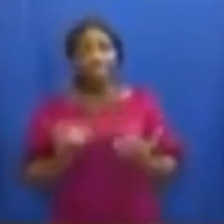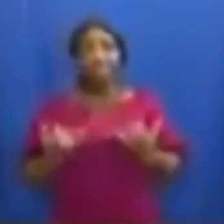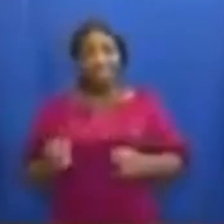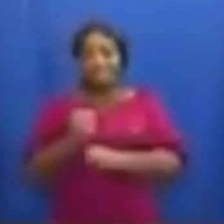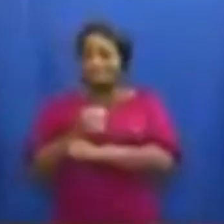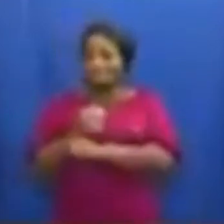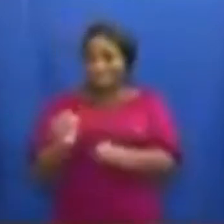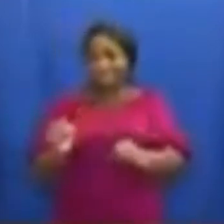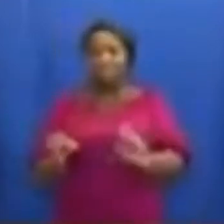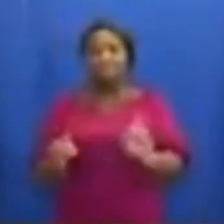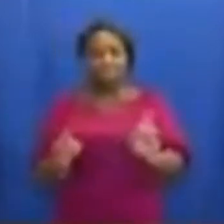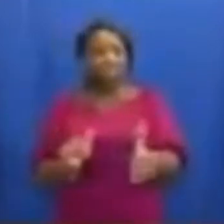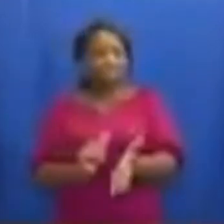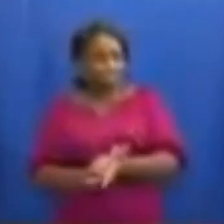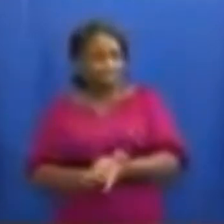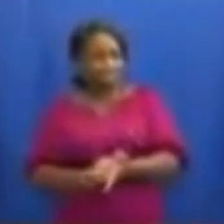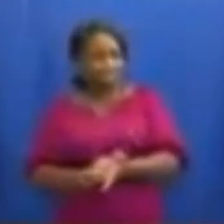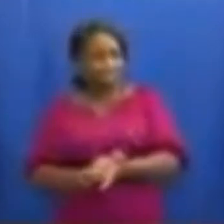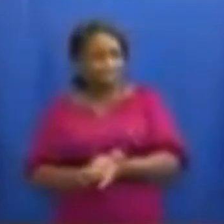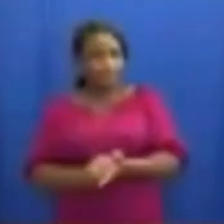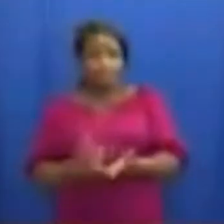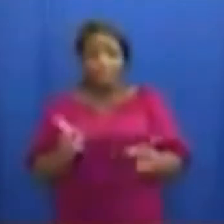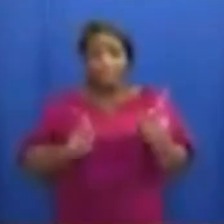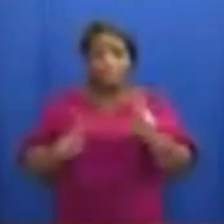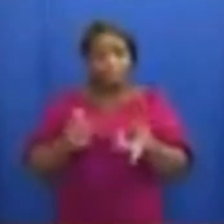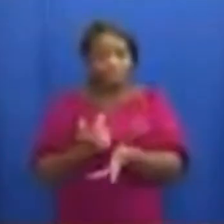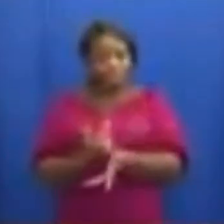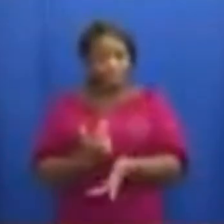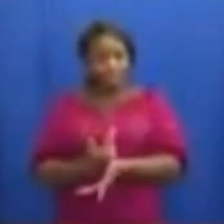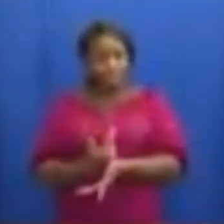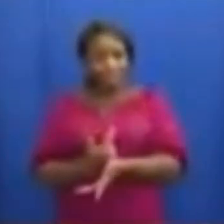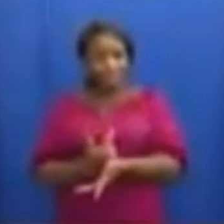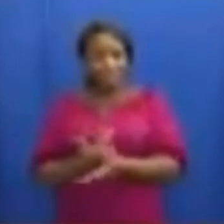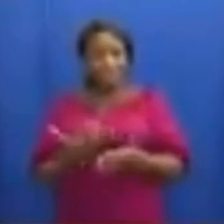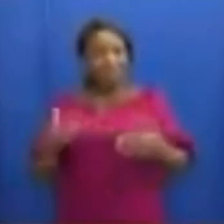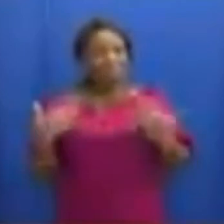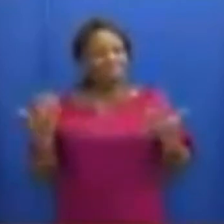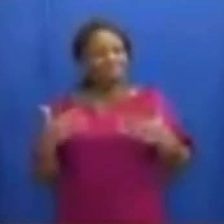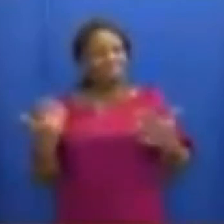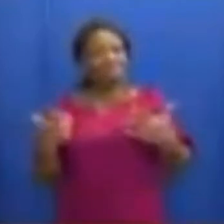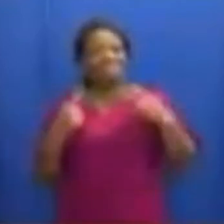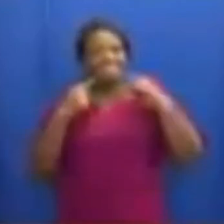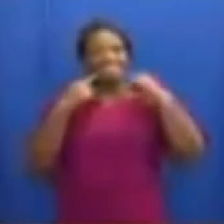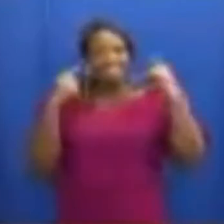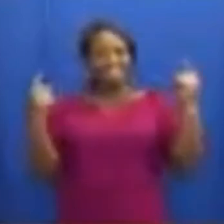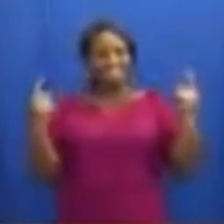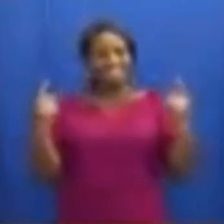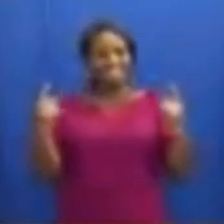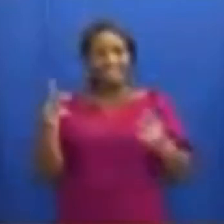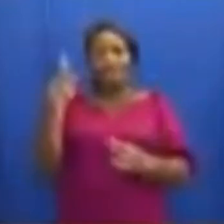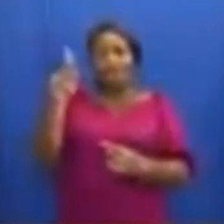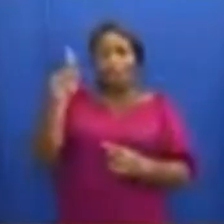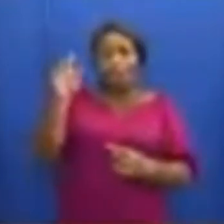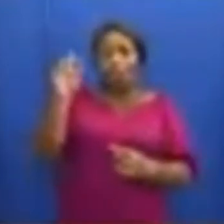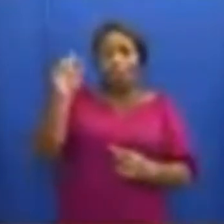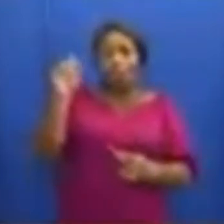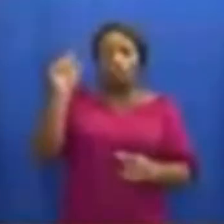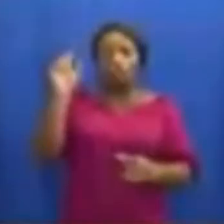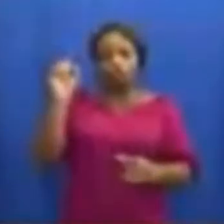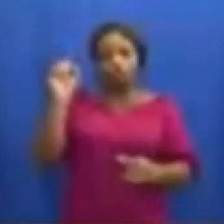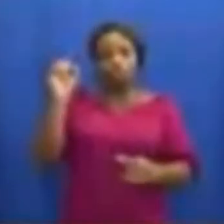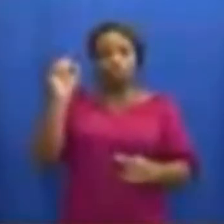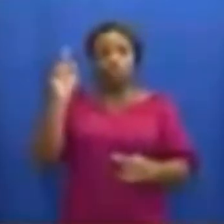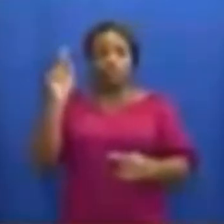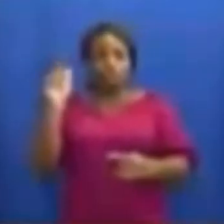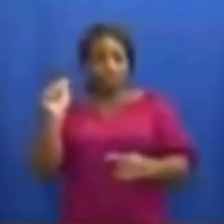to do so. Fellow Ghanaians, I am glad to announce that Kutukwa International Airport